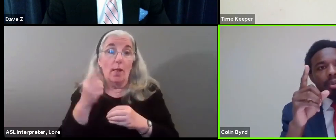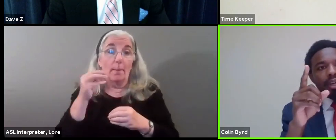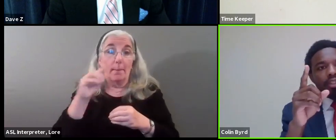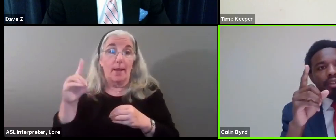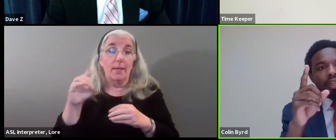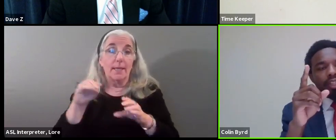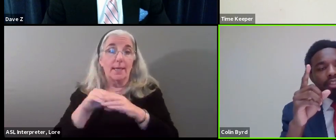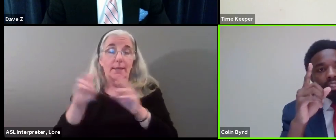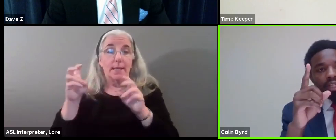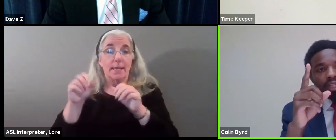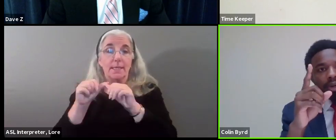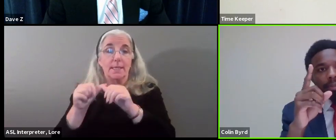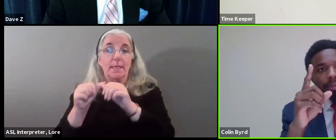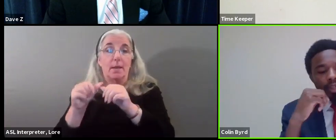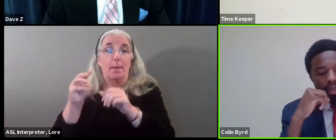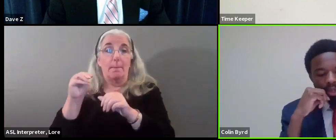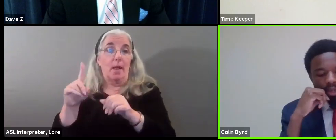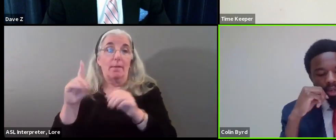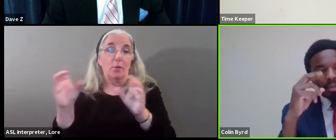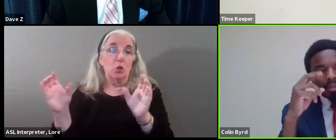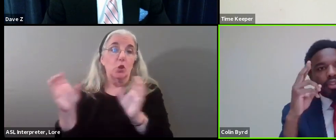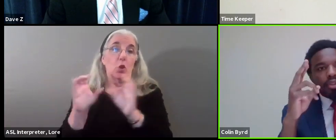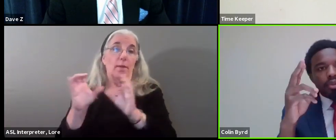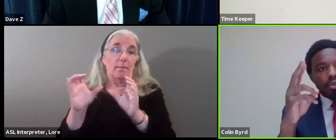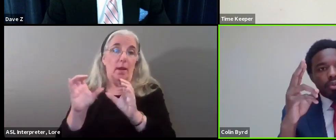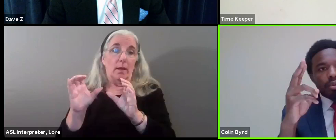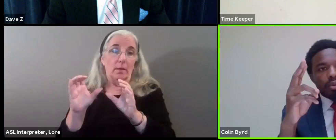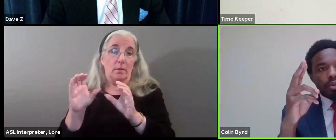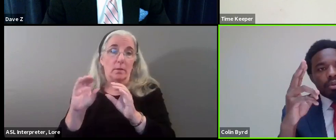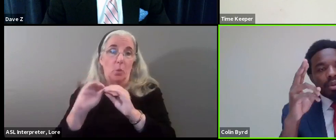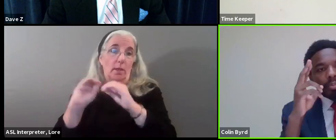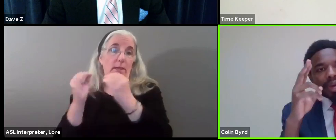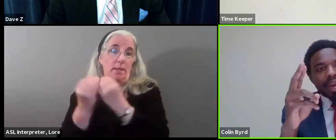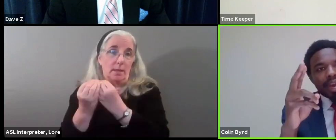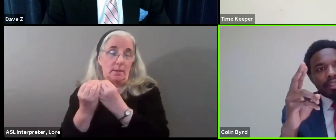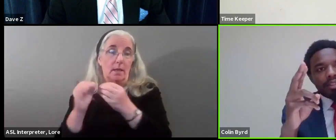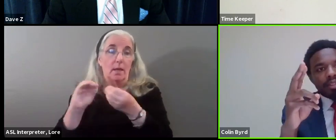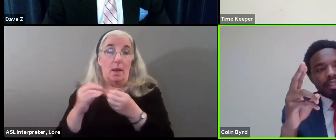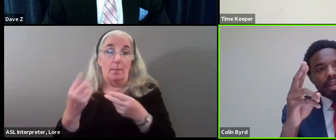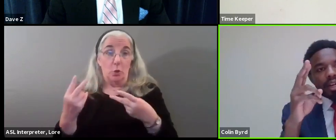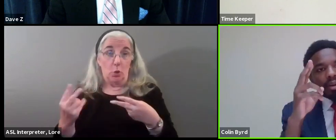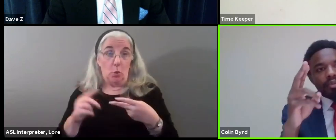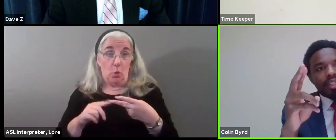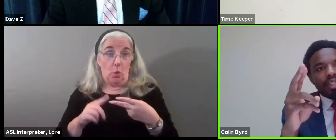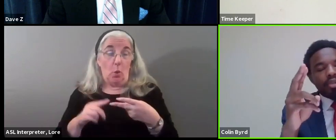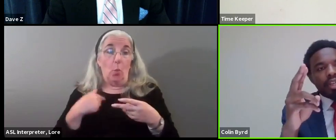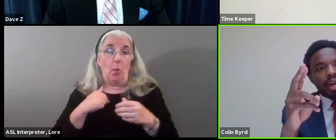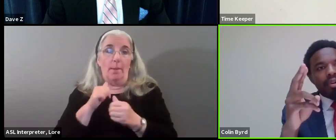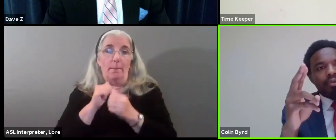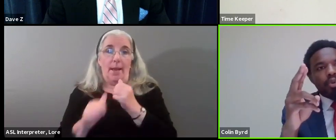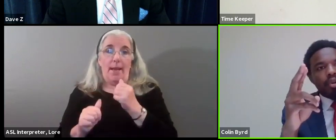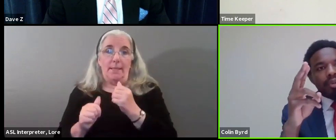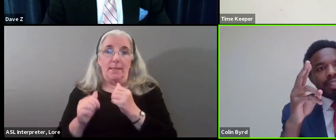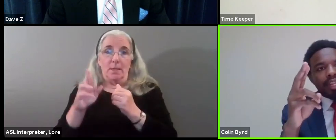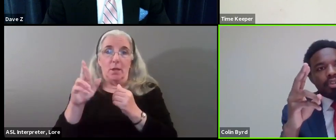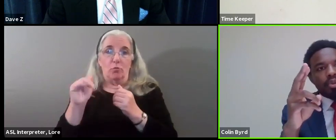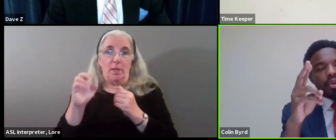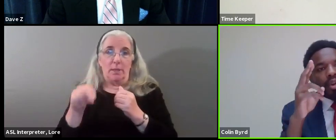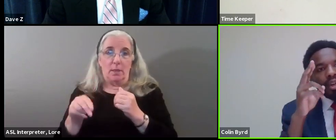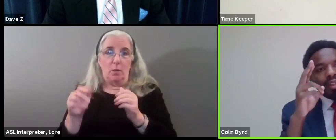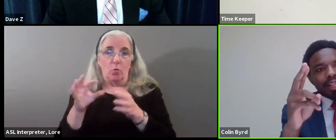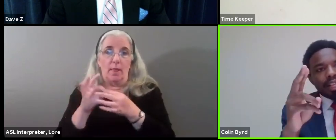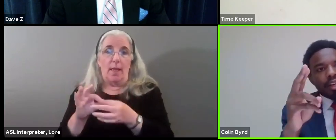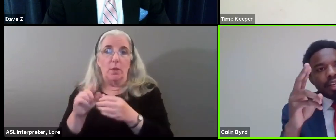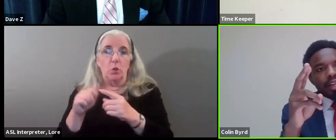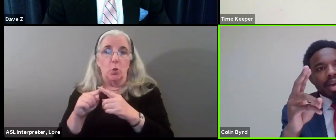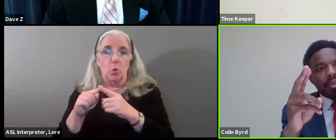sustainable Maryland certification. That's number one. Number two, we passed a resolution that I put forward related to